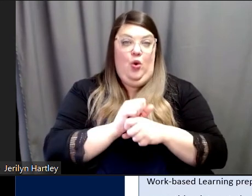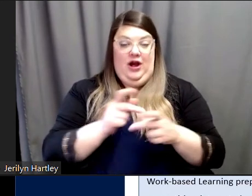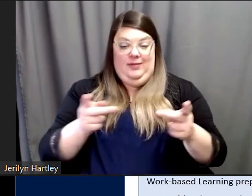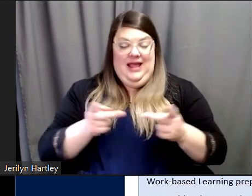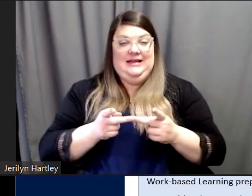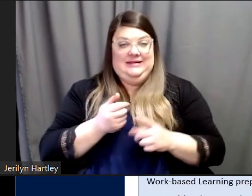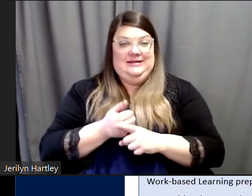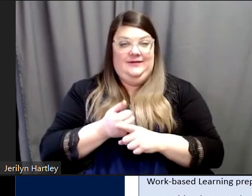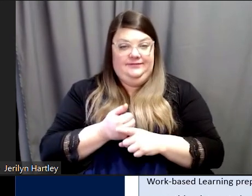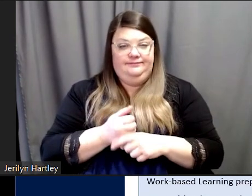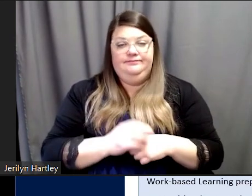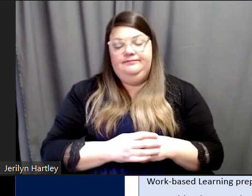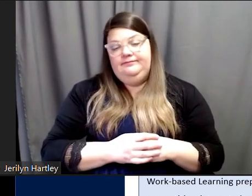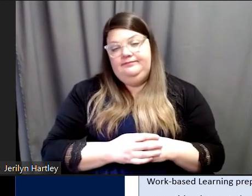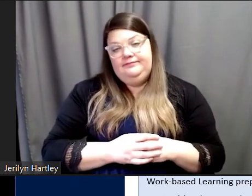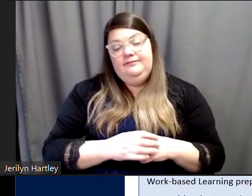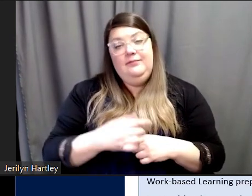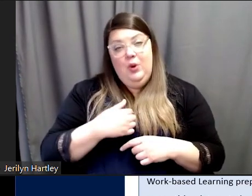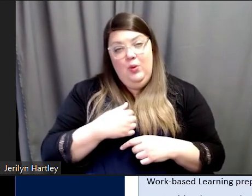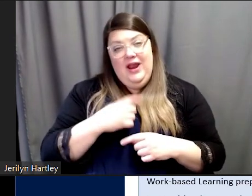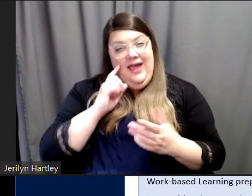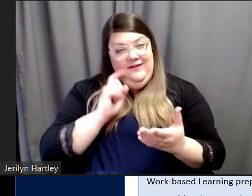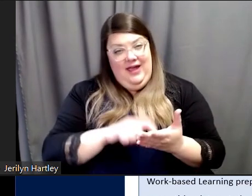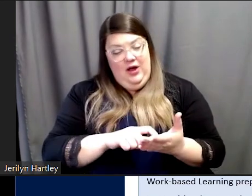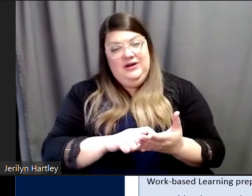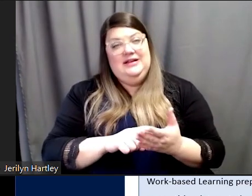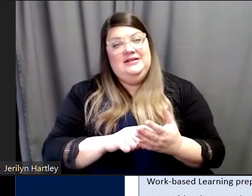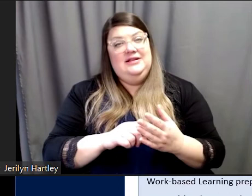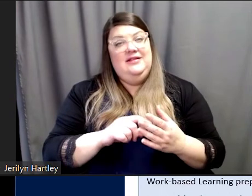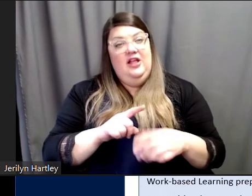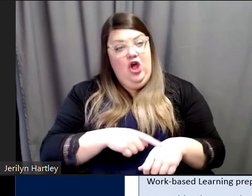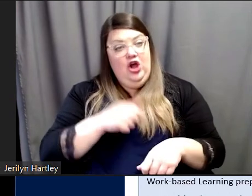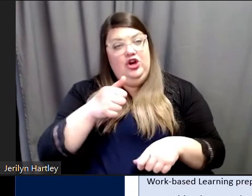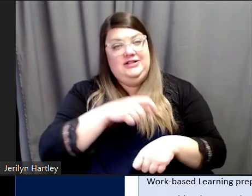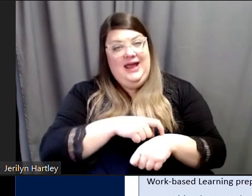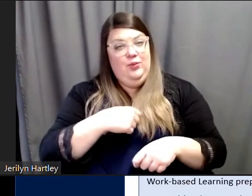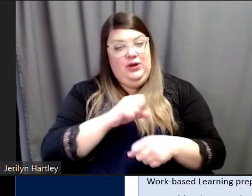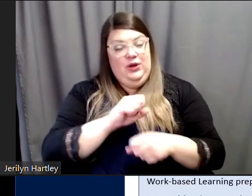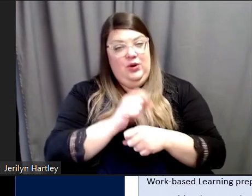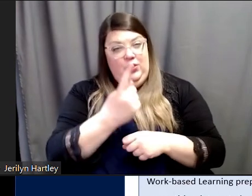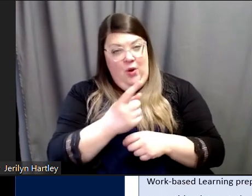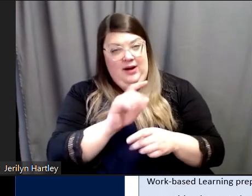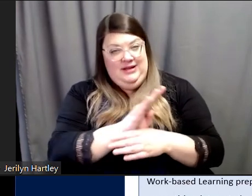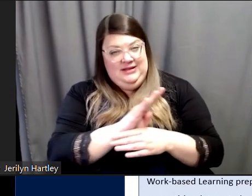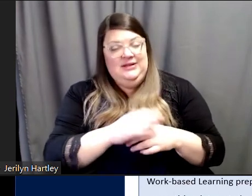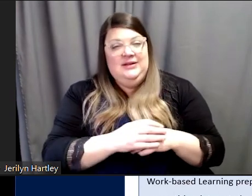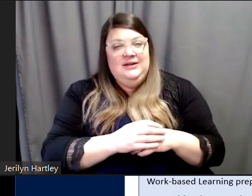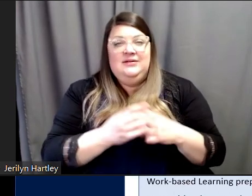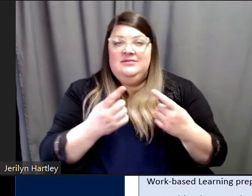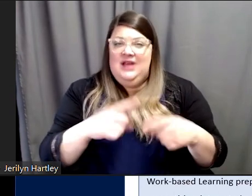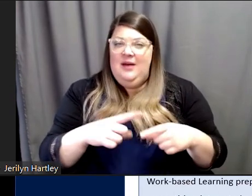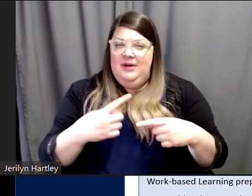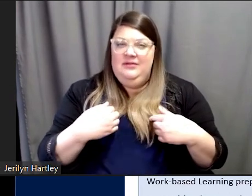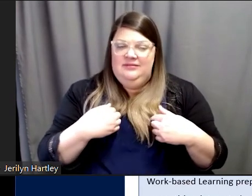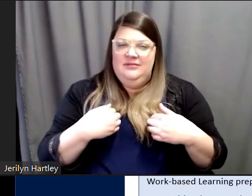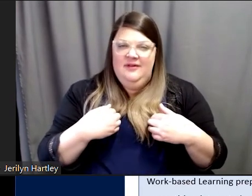And what I've found is that the longer we work with one business, which happens, we've had a lot of repeat